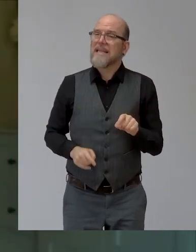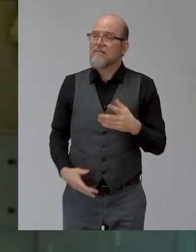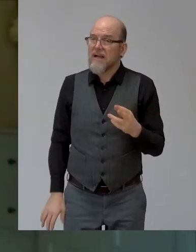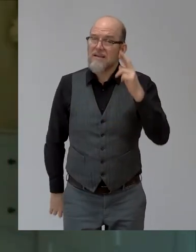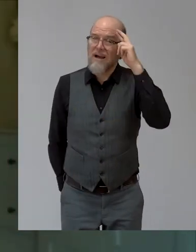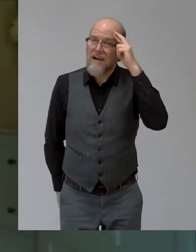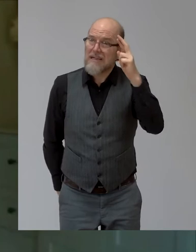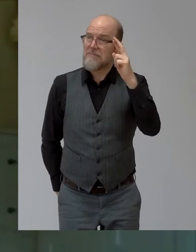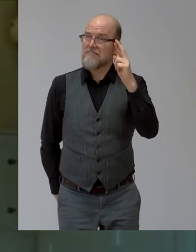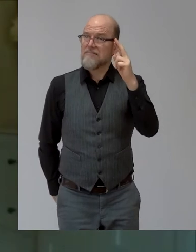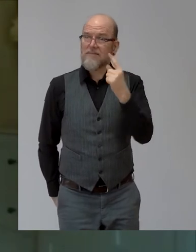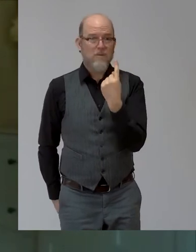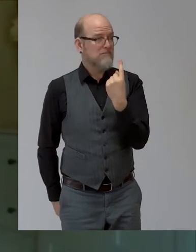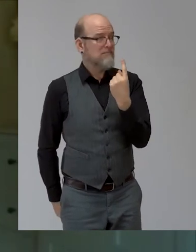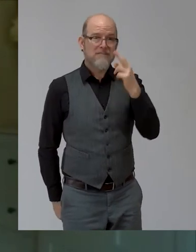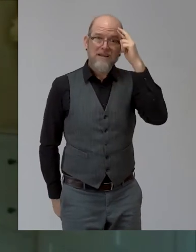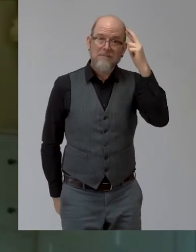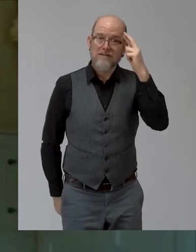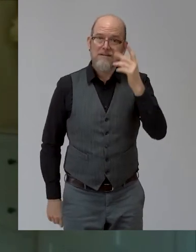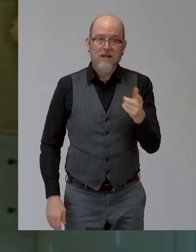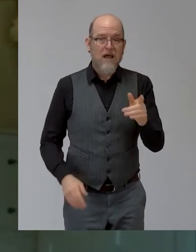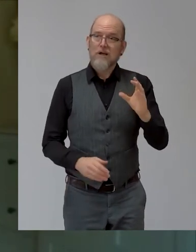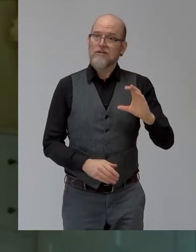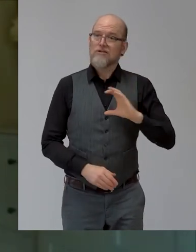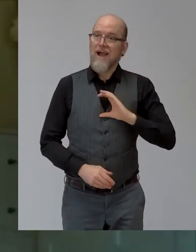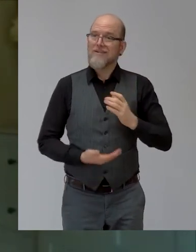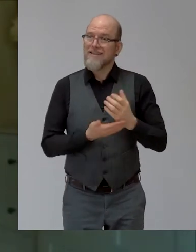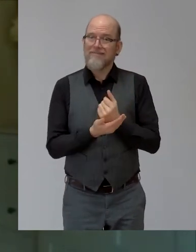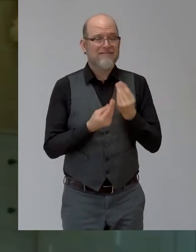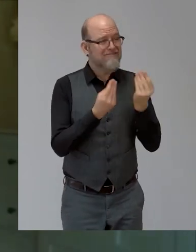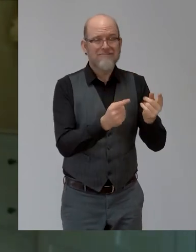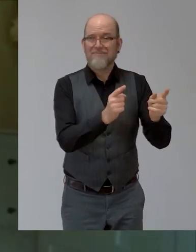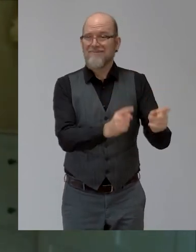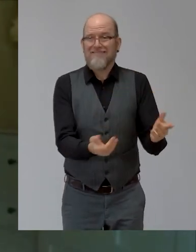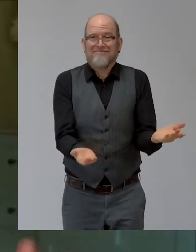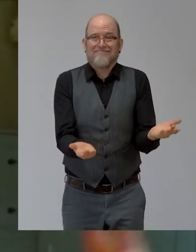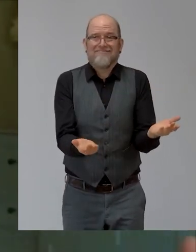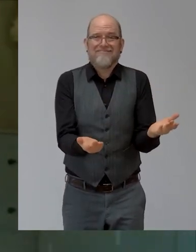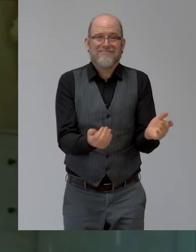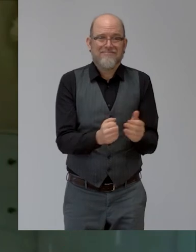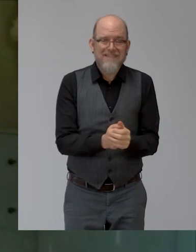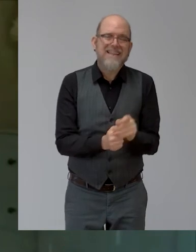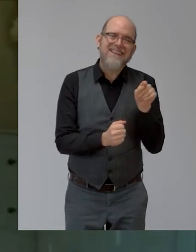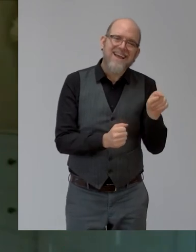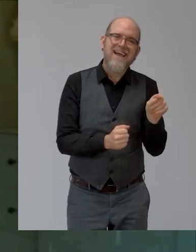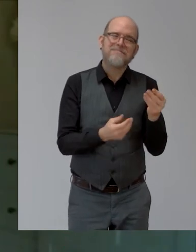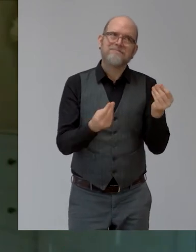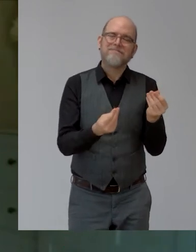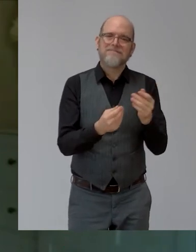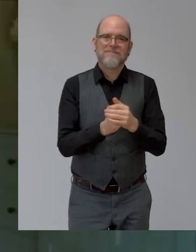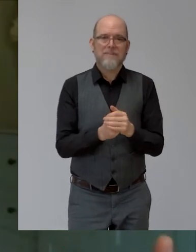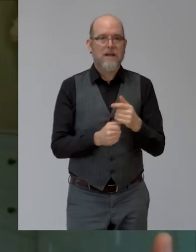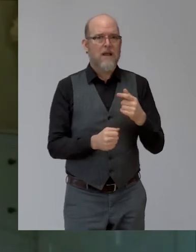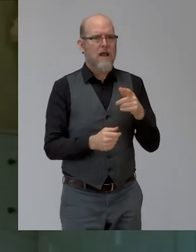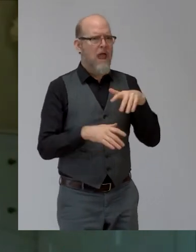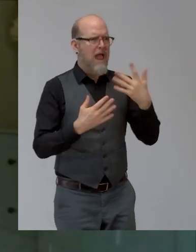given an opportunity. And, uh, you know, I think again, if I was trying to defend them, uh, I would